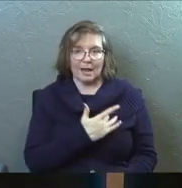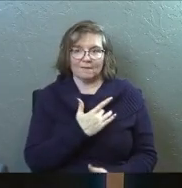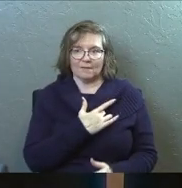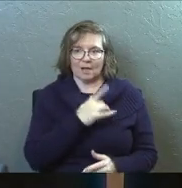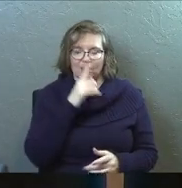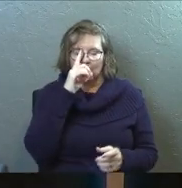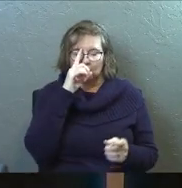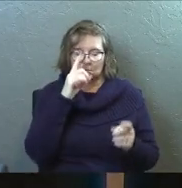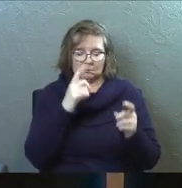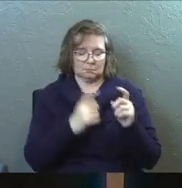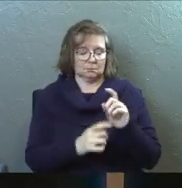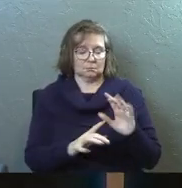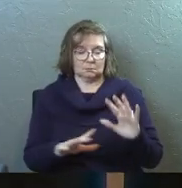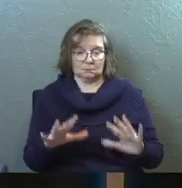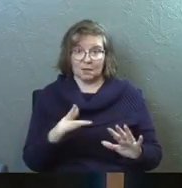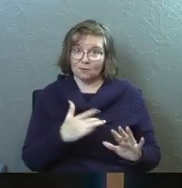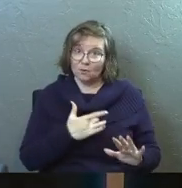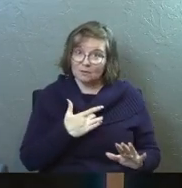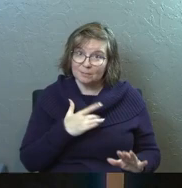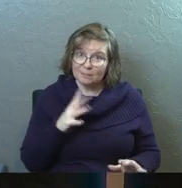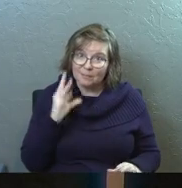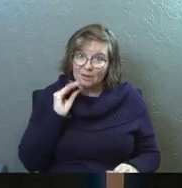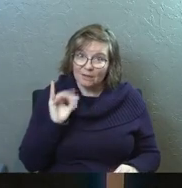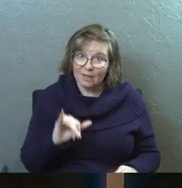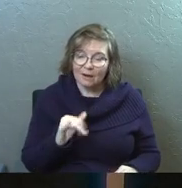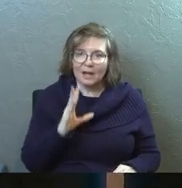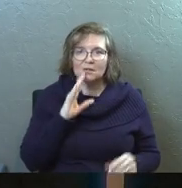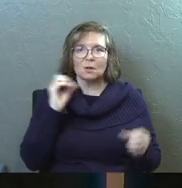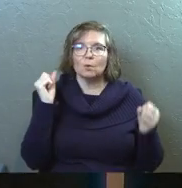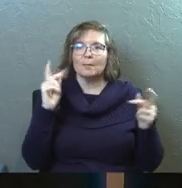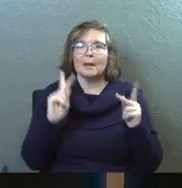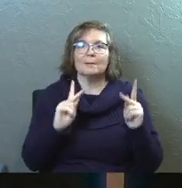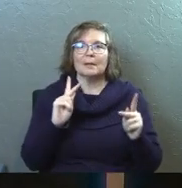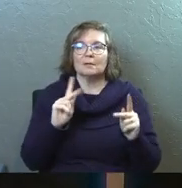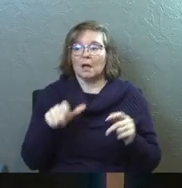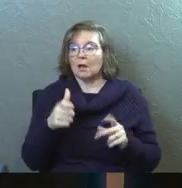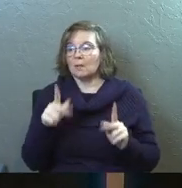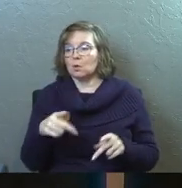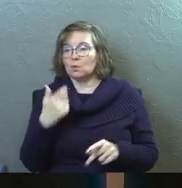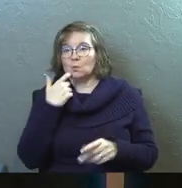felt that moment. If you ever had those moments, I've talked to so many people.